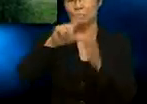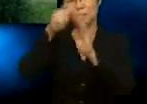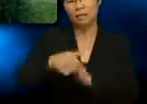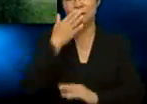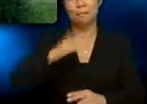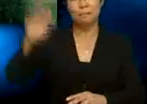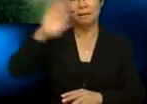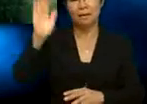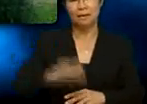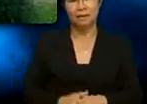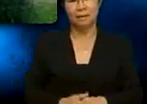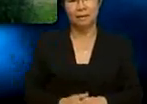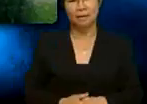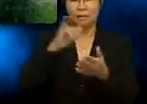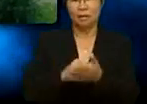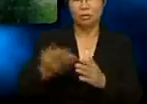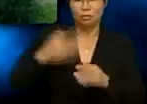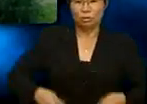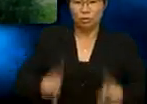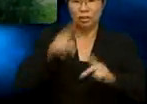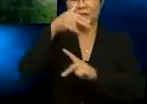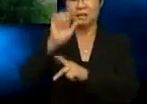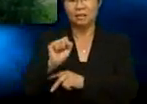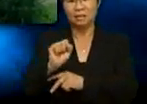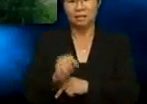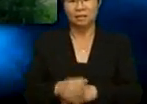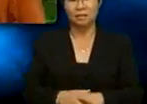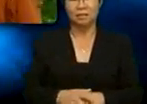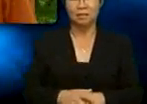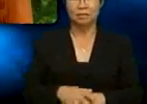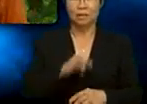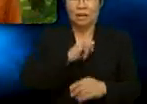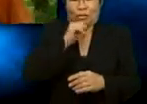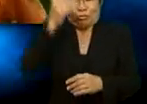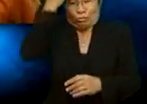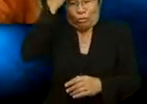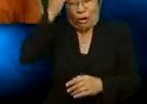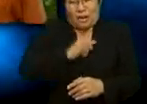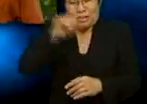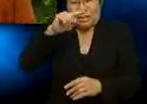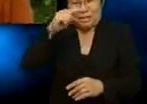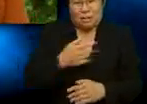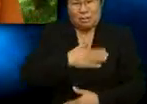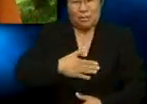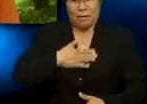Bye. That was your chance Gus. Why did you speak to her? I don't know. I just freeze every time I meet her.